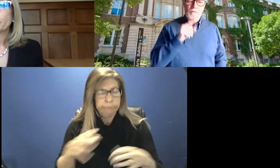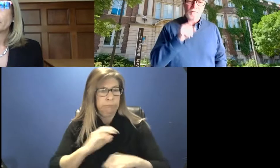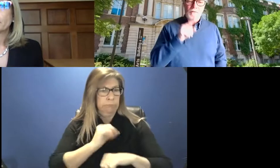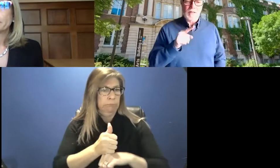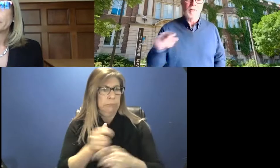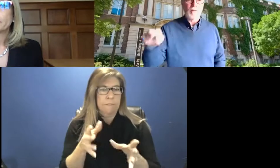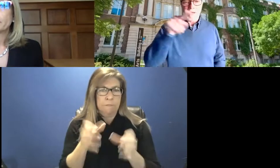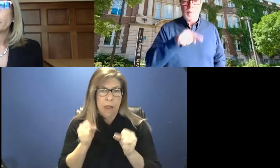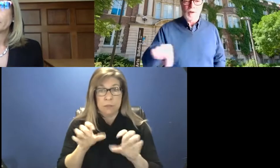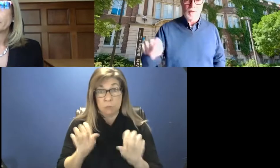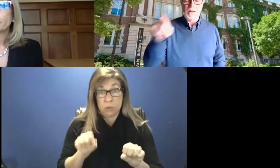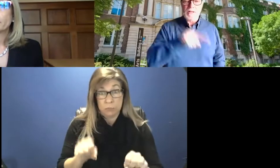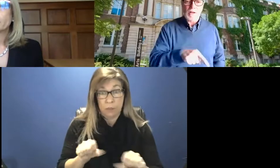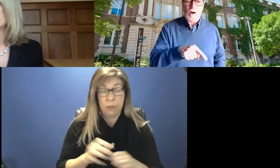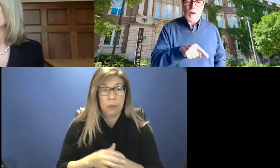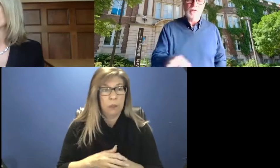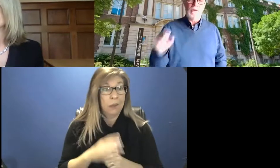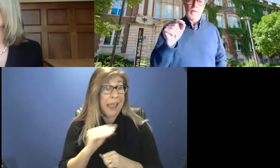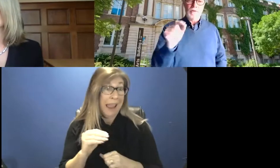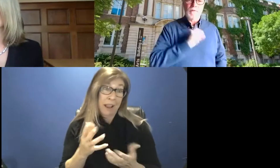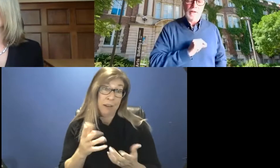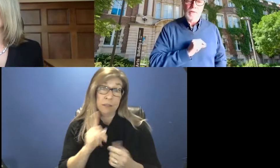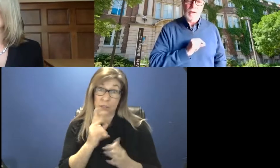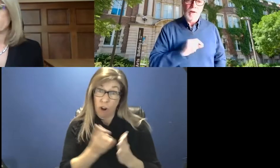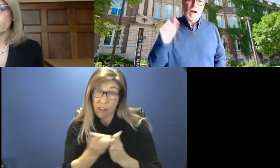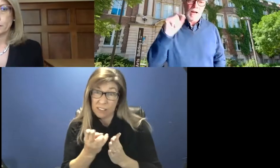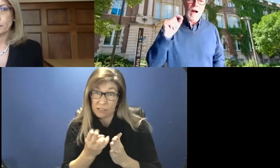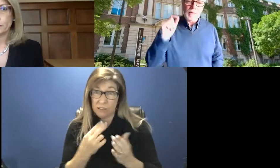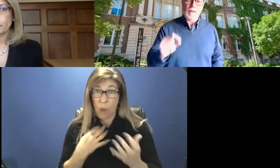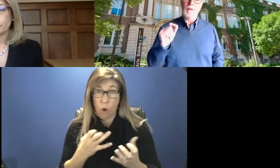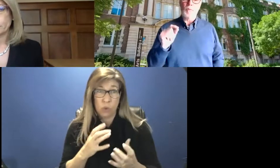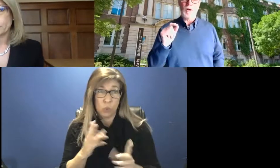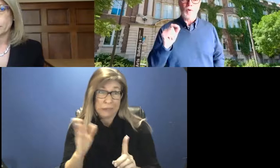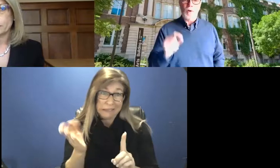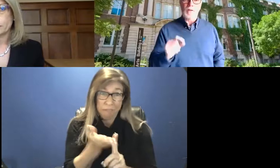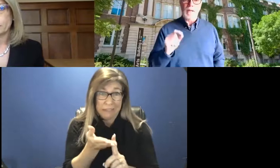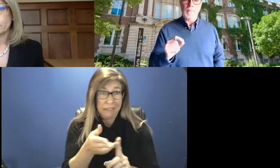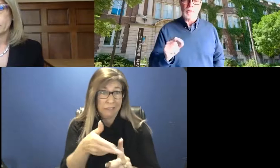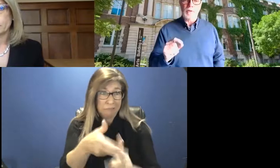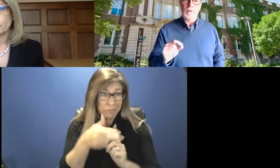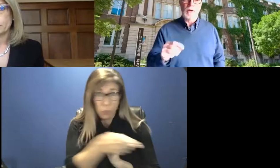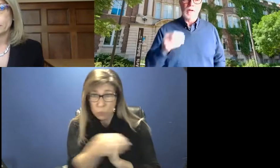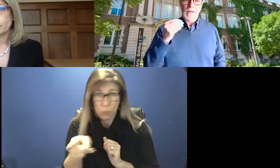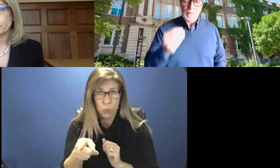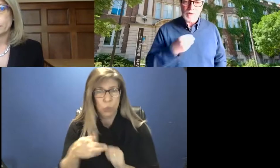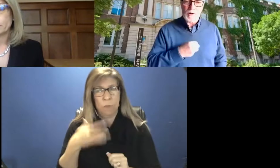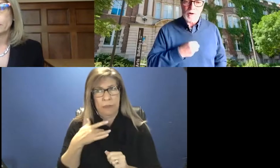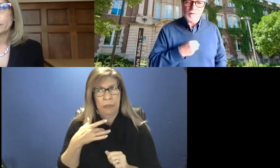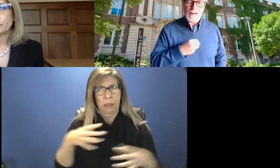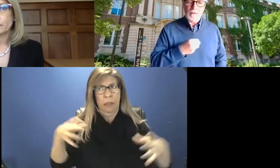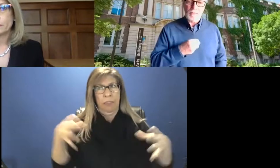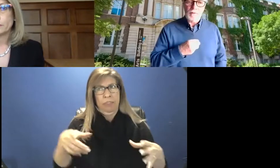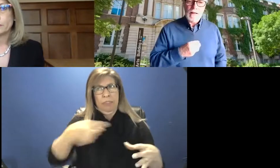convincing the people on this call that there is value there. I believe that we are going to be able to demonstrate